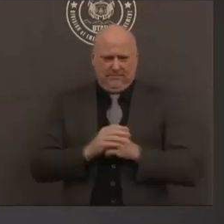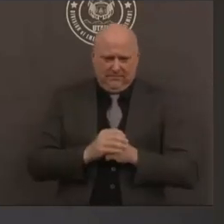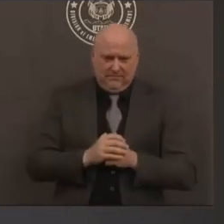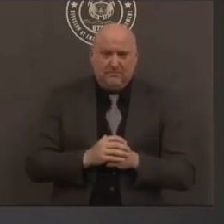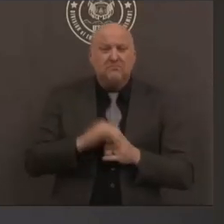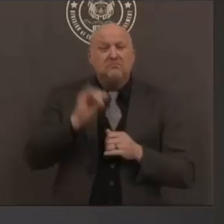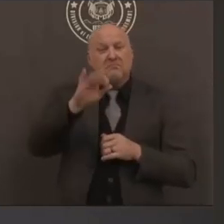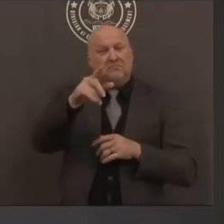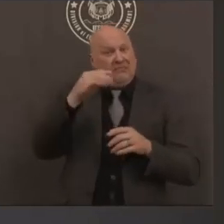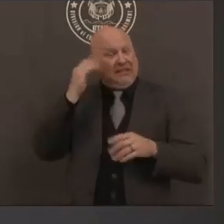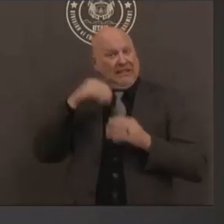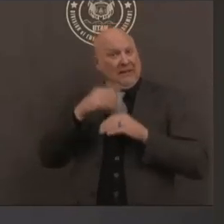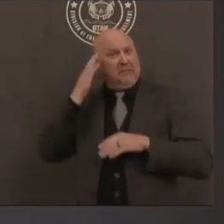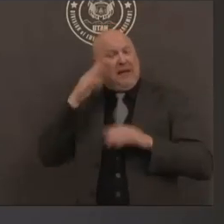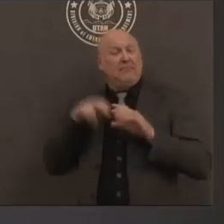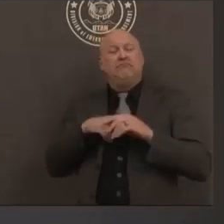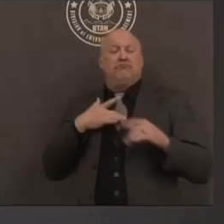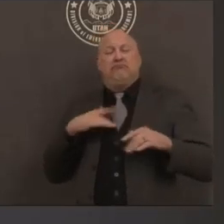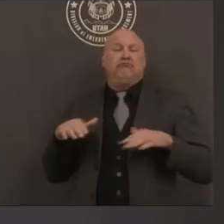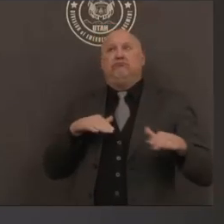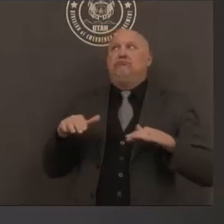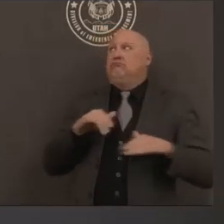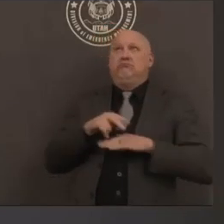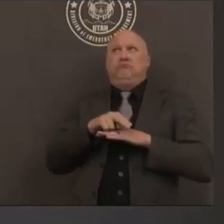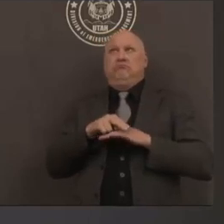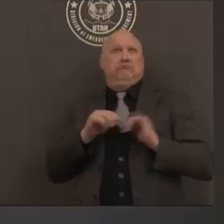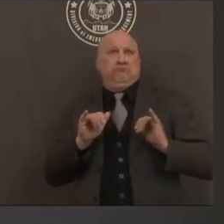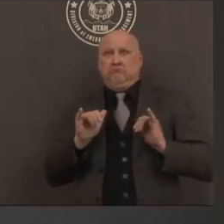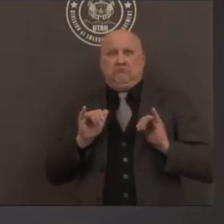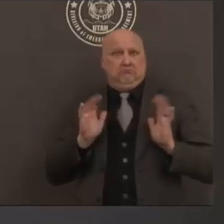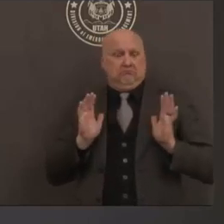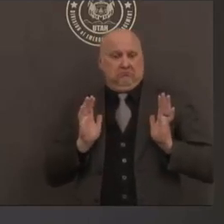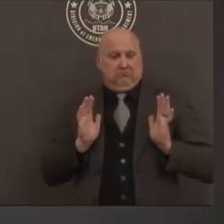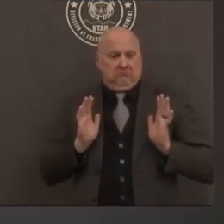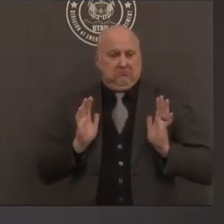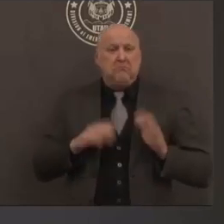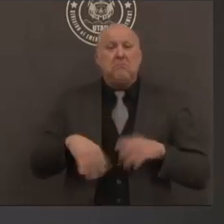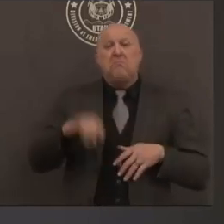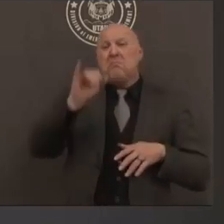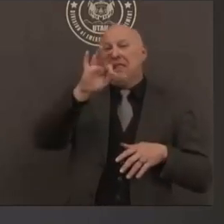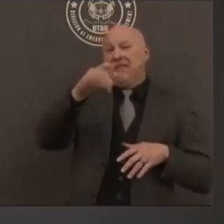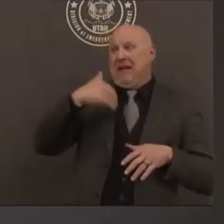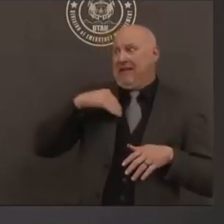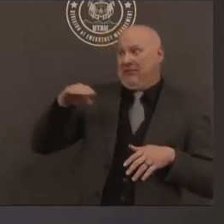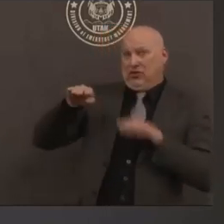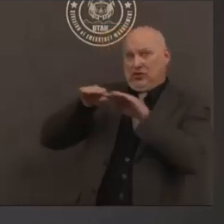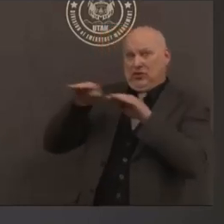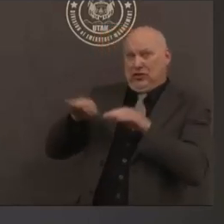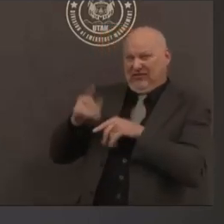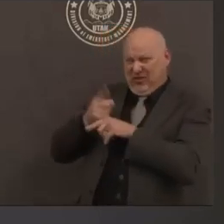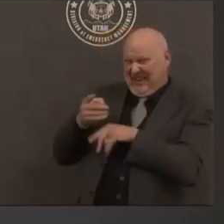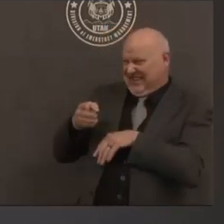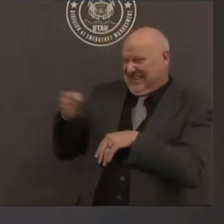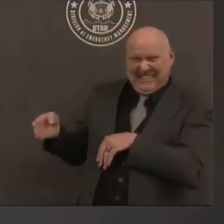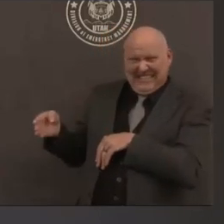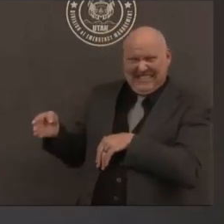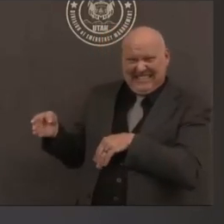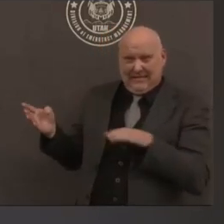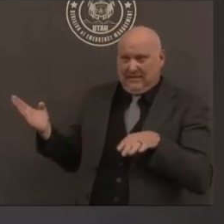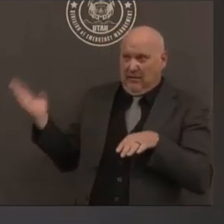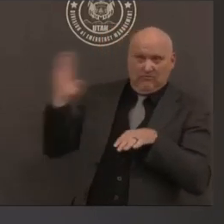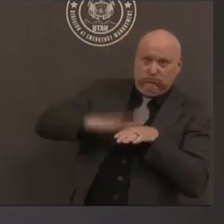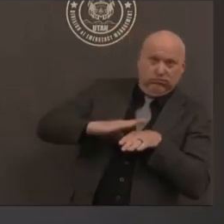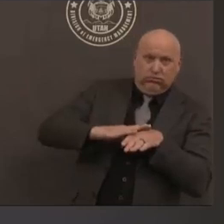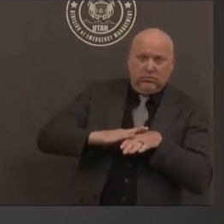provided that you do not have shelving or a heavy picture frame or your favorite trophy sitting above your bed